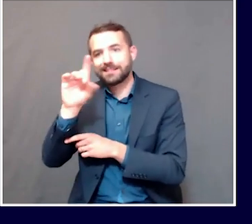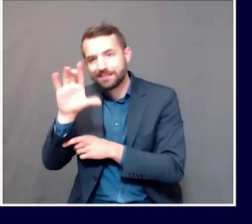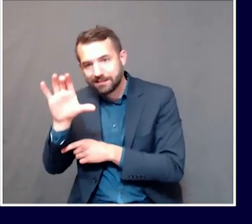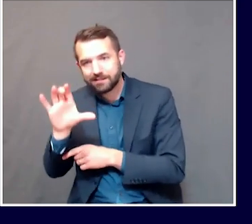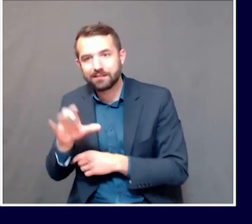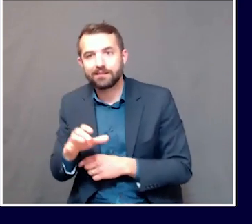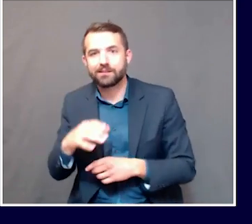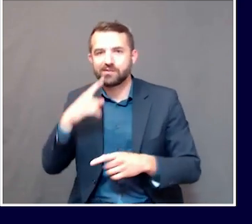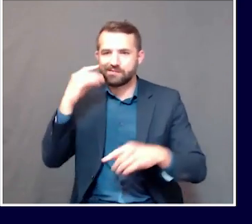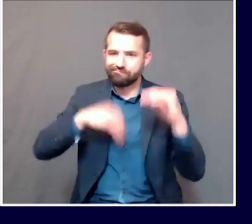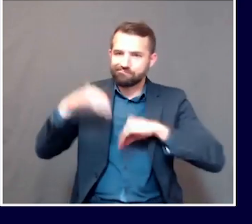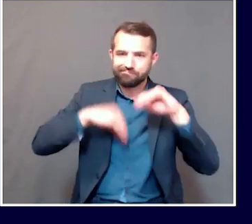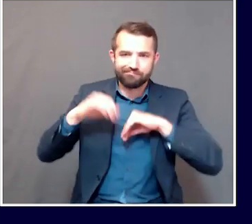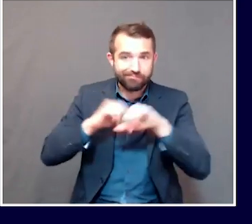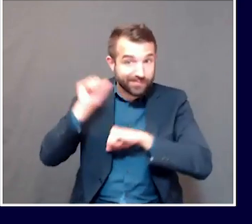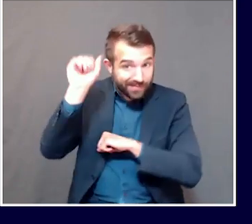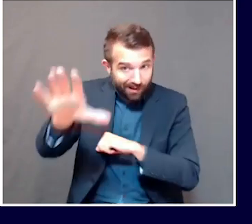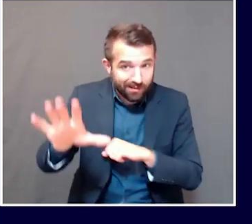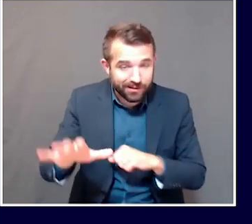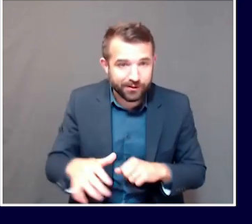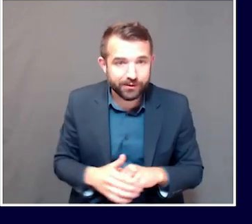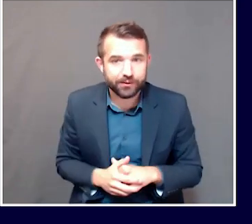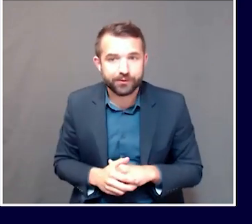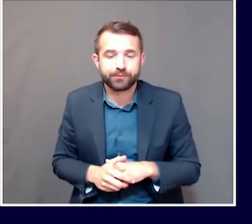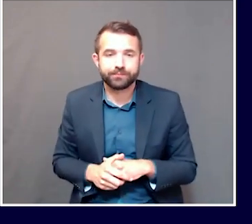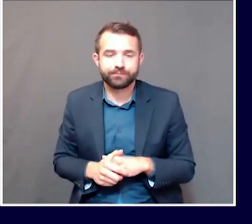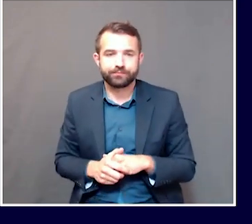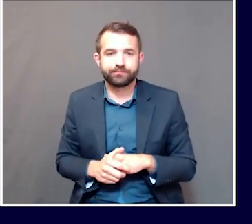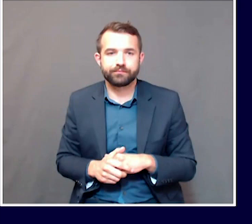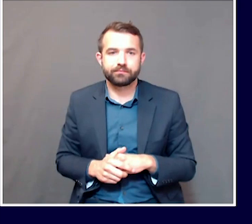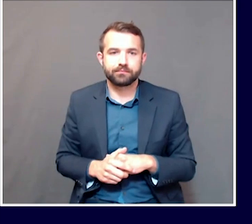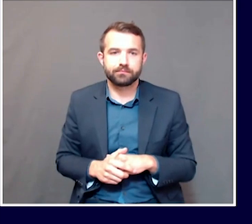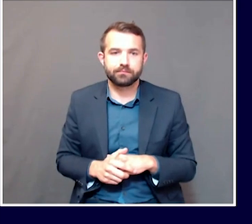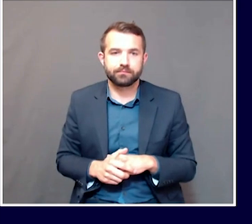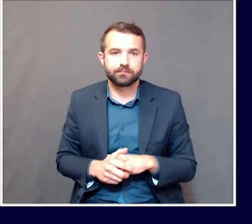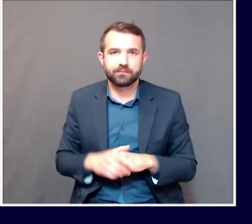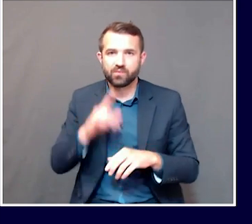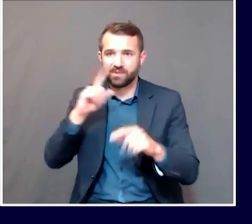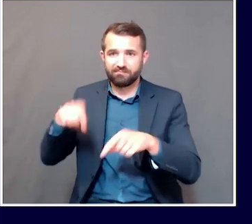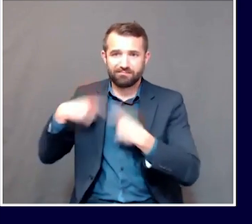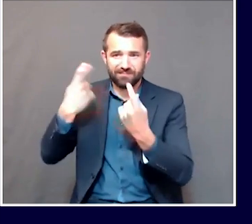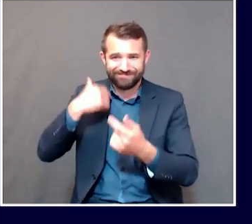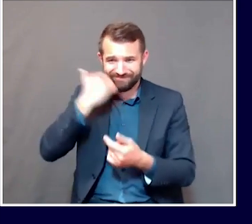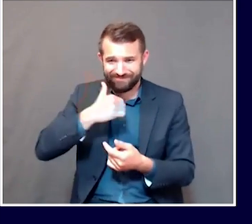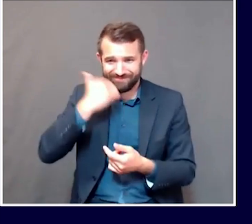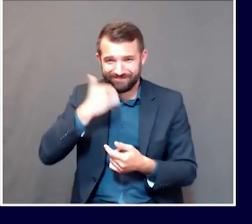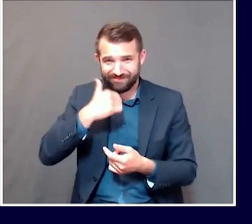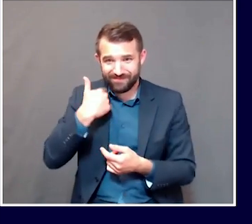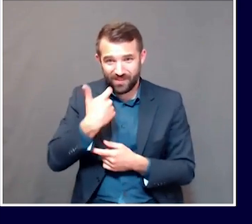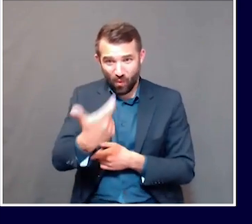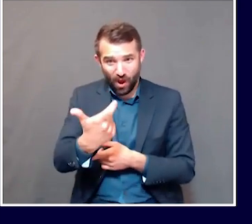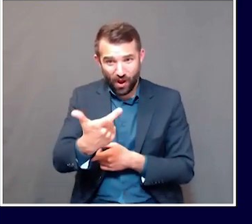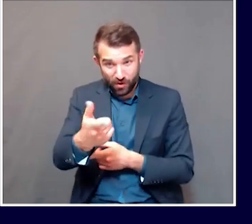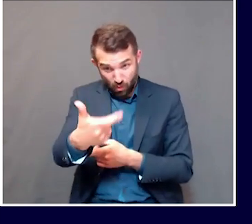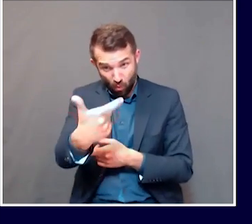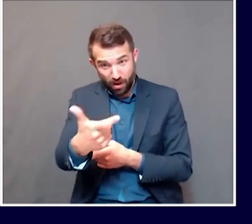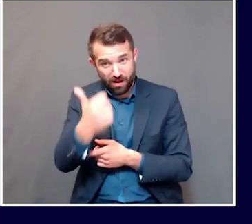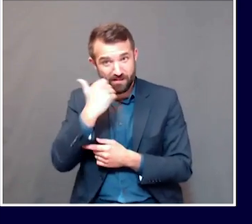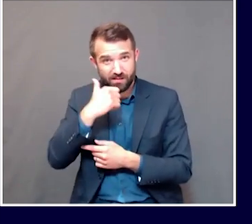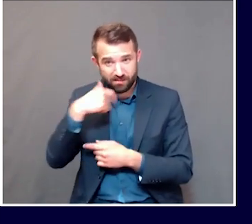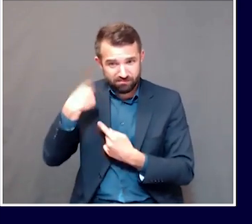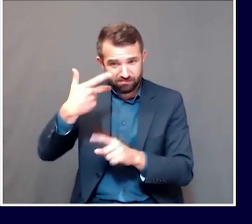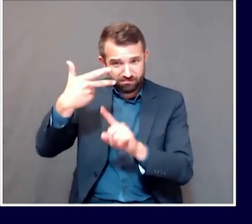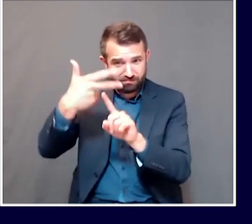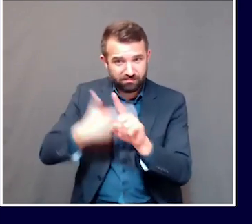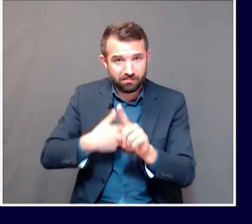the boxes and put them on the trucks. As folks have heard who have been tuning into these briefings now for a few months, we've delivered now more